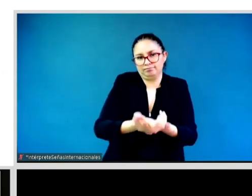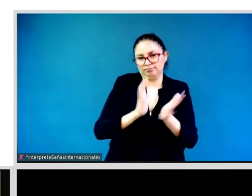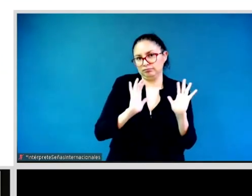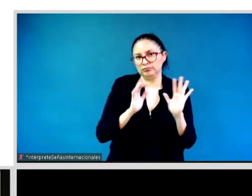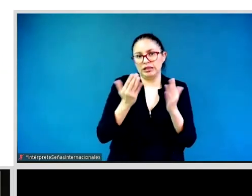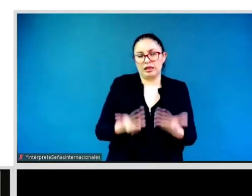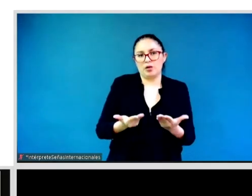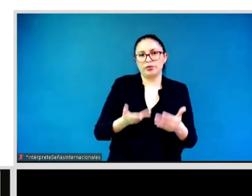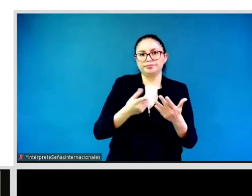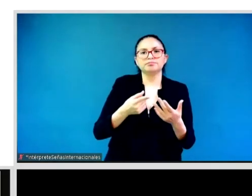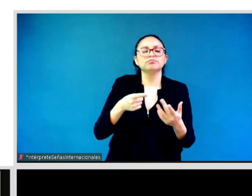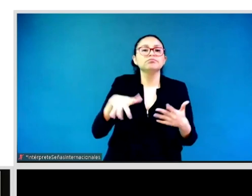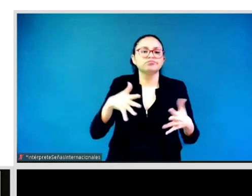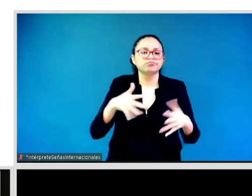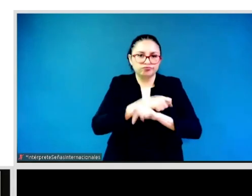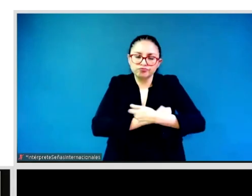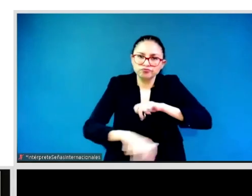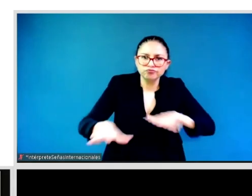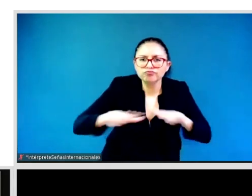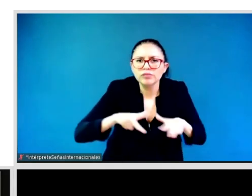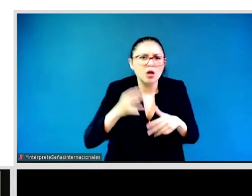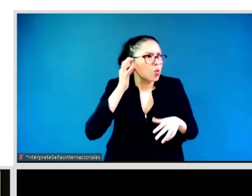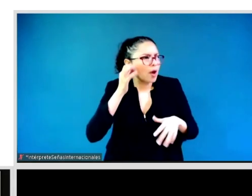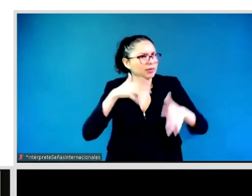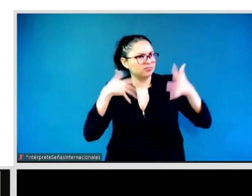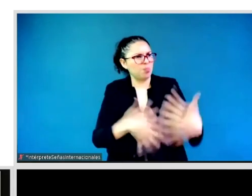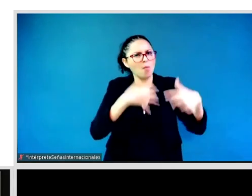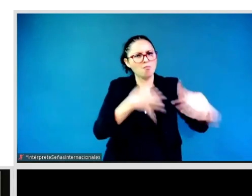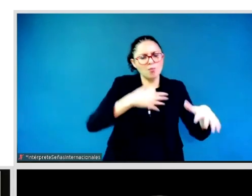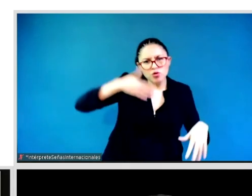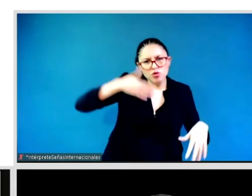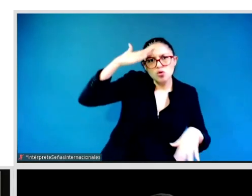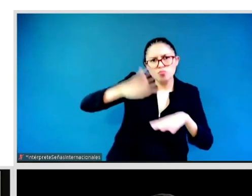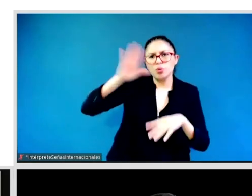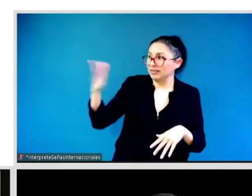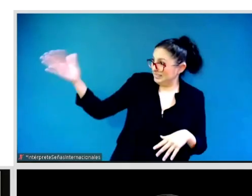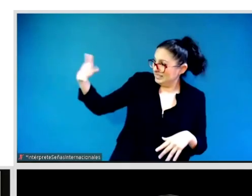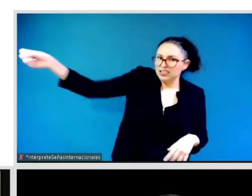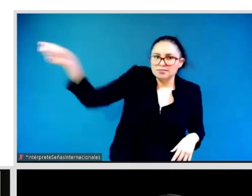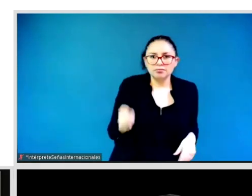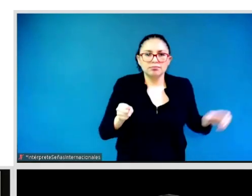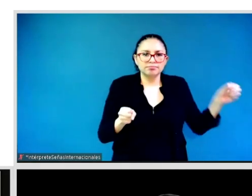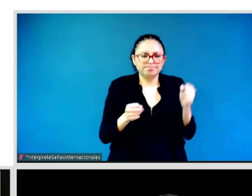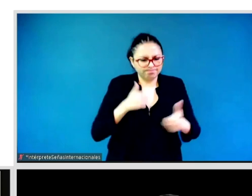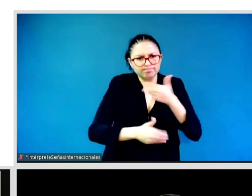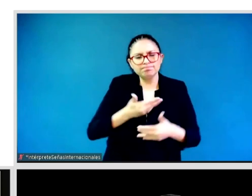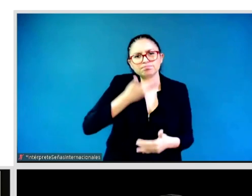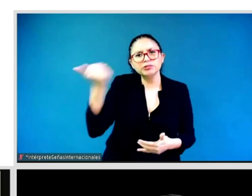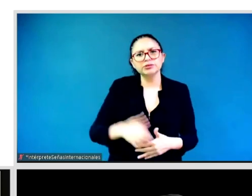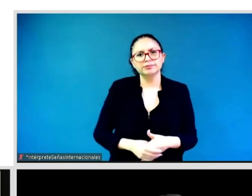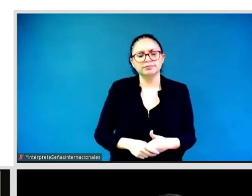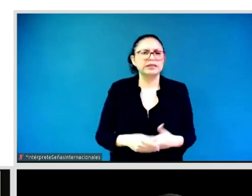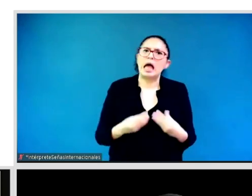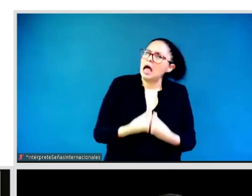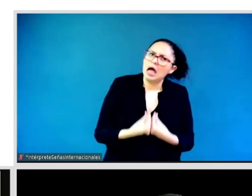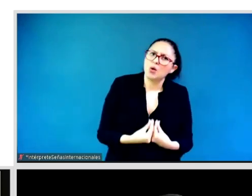we mentioned how important feminist leadership and young feminists are in the movements, also challenging the feminist